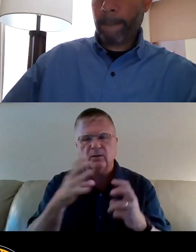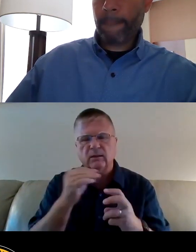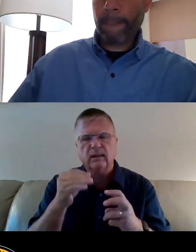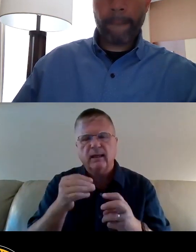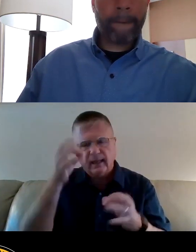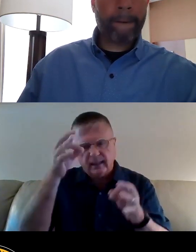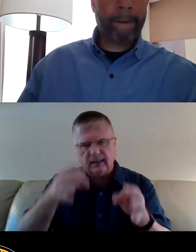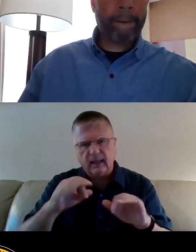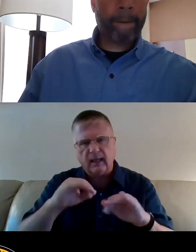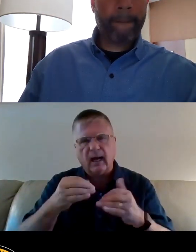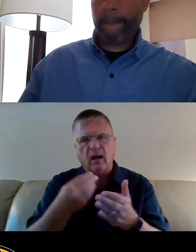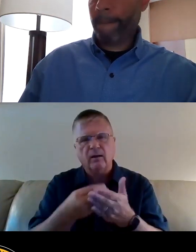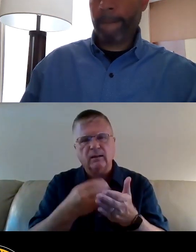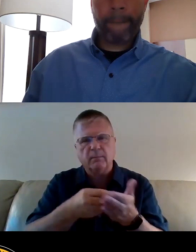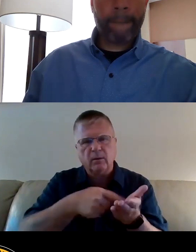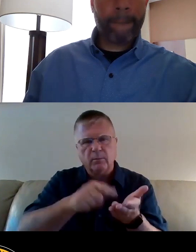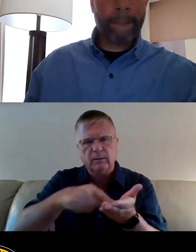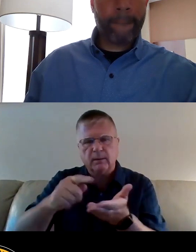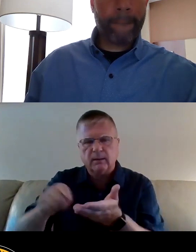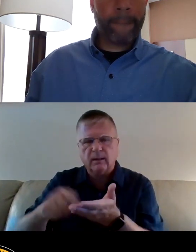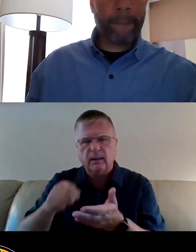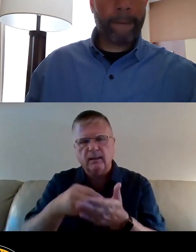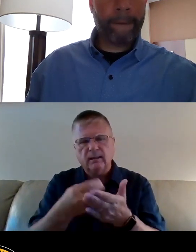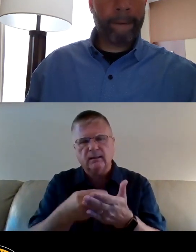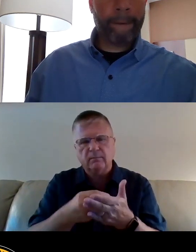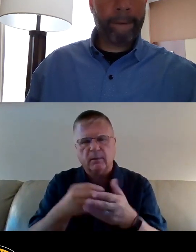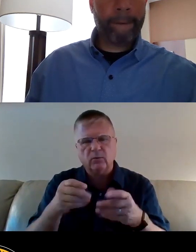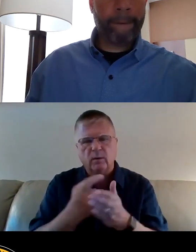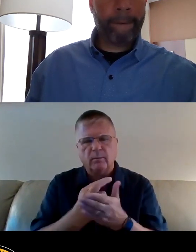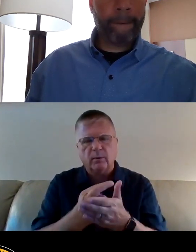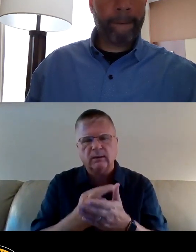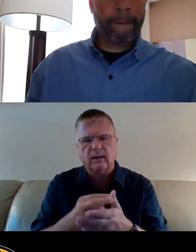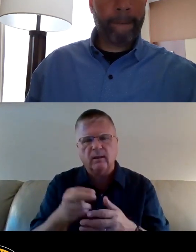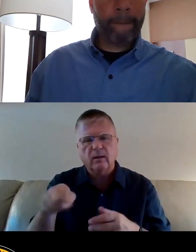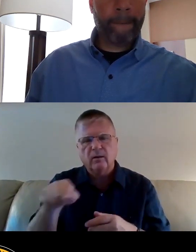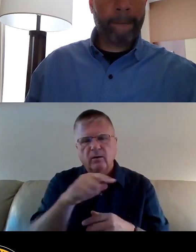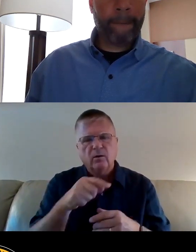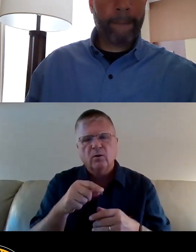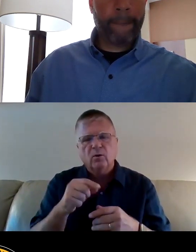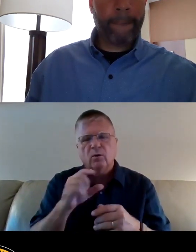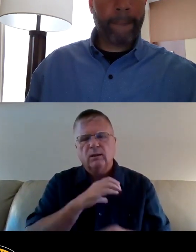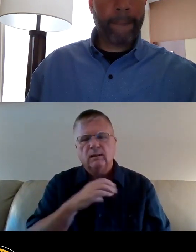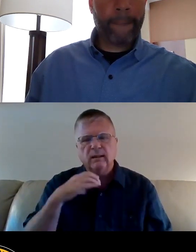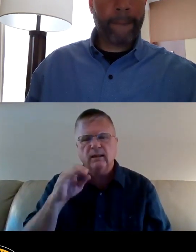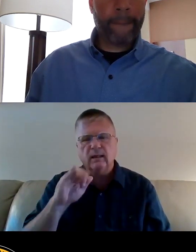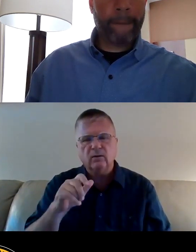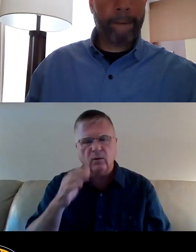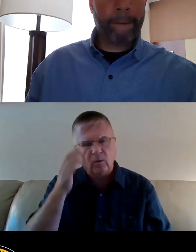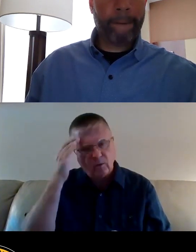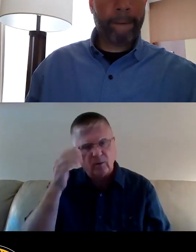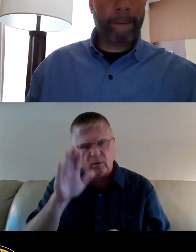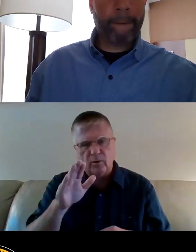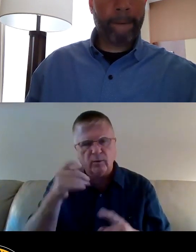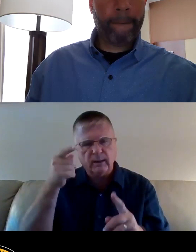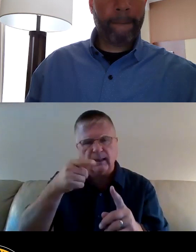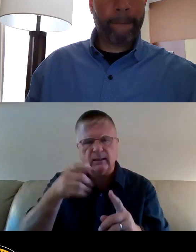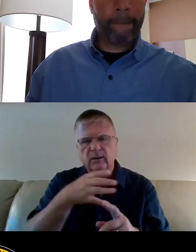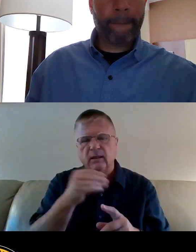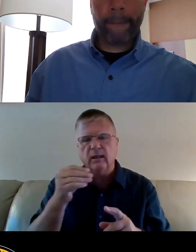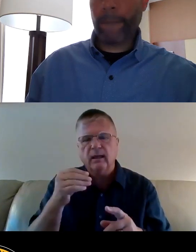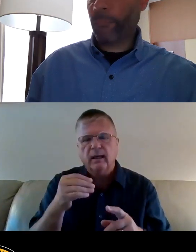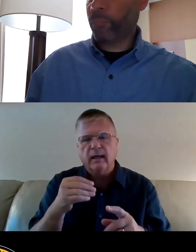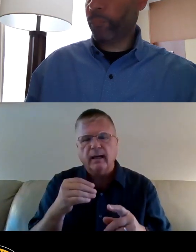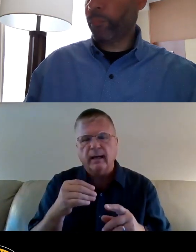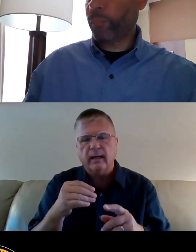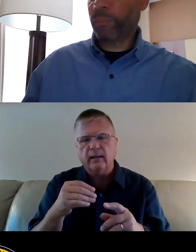will be allocated. These ARPA funds represent an opportunity for you, City Council, to follow through on your state intention and goal to prevent further lead